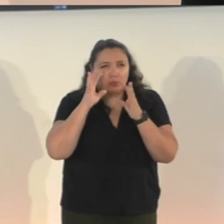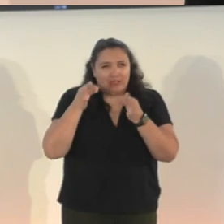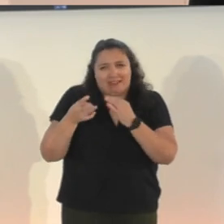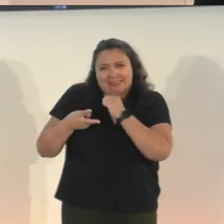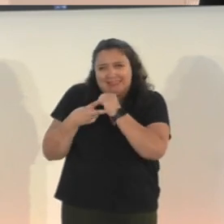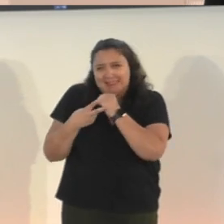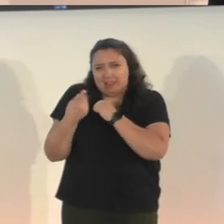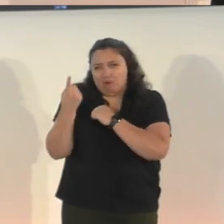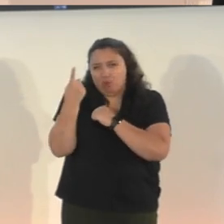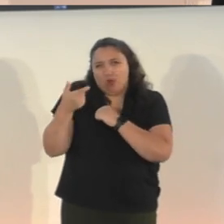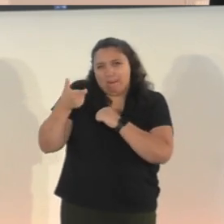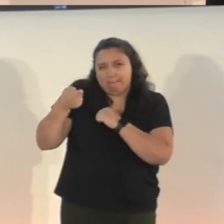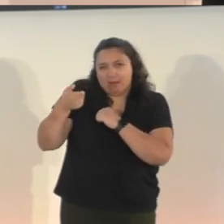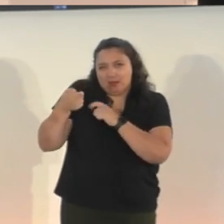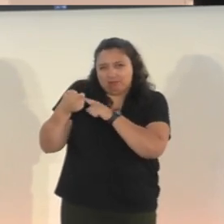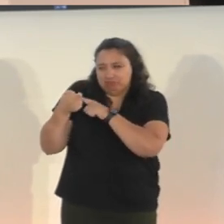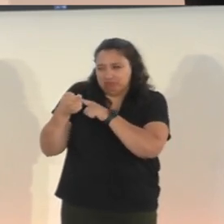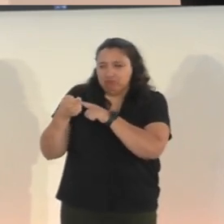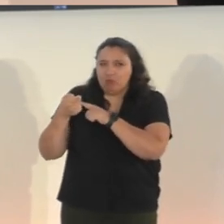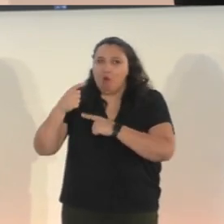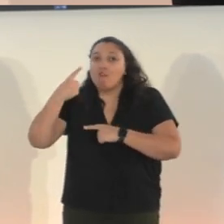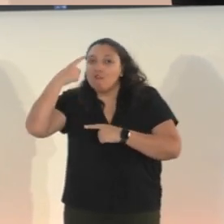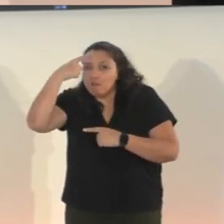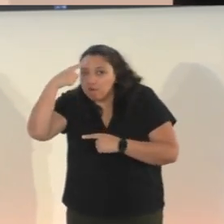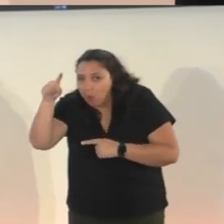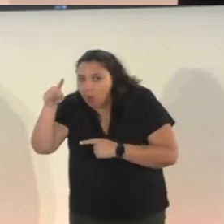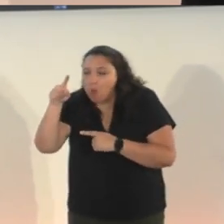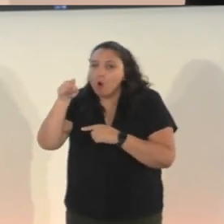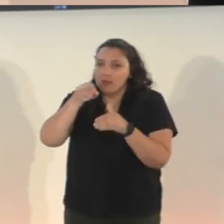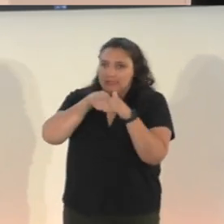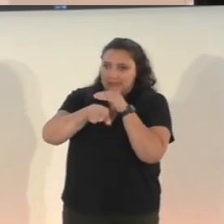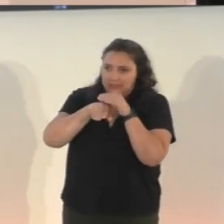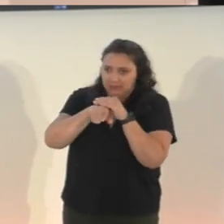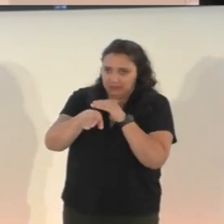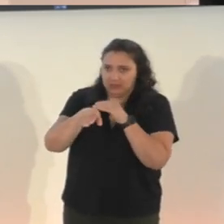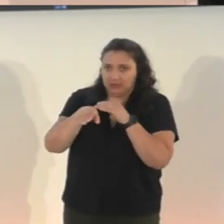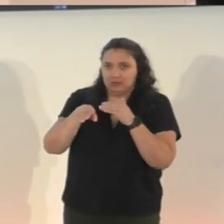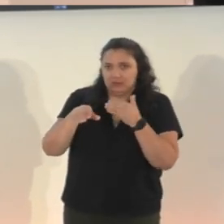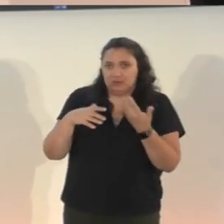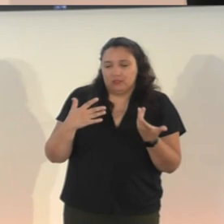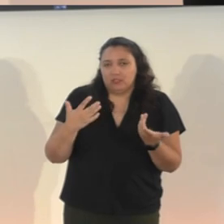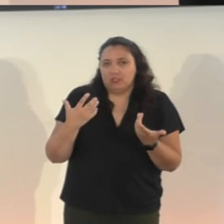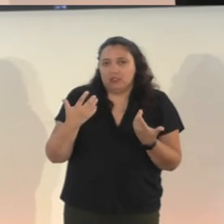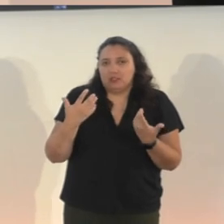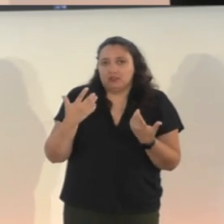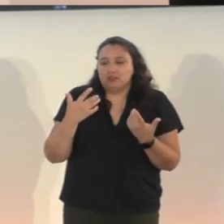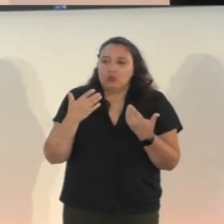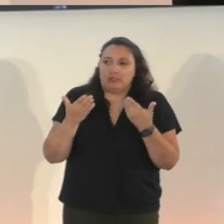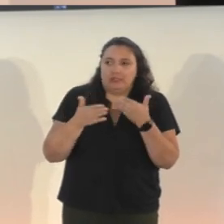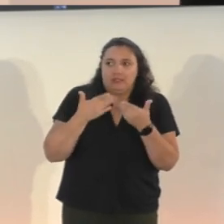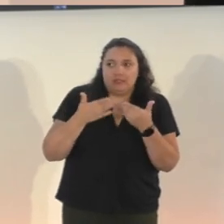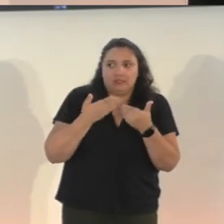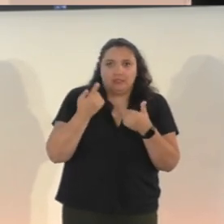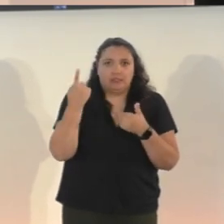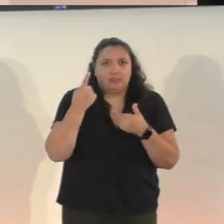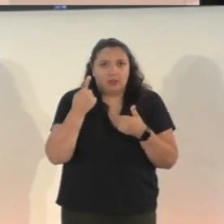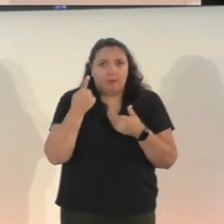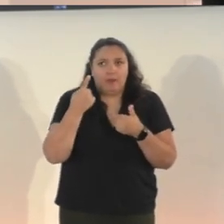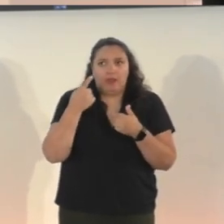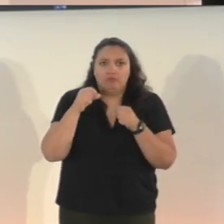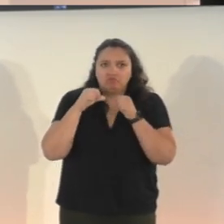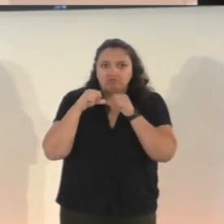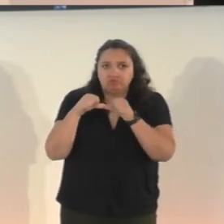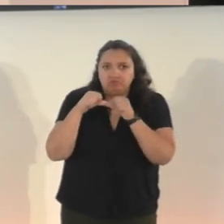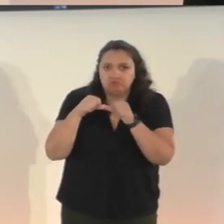that we then, uh, will be using for this update so that there is a discrete and consistent, uh,